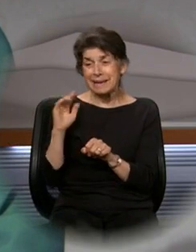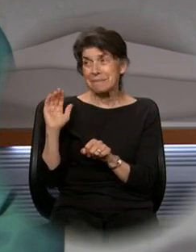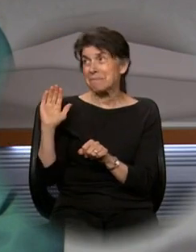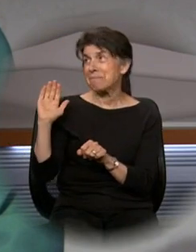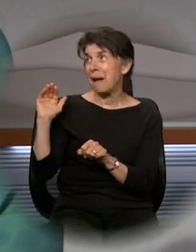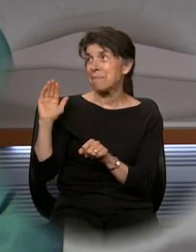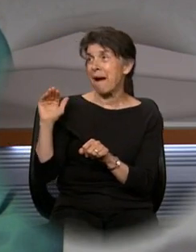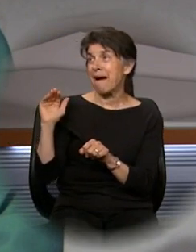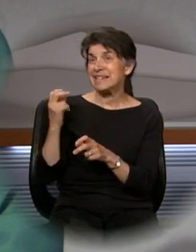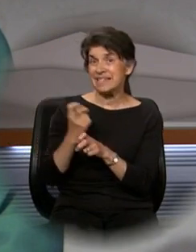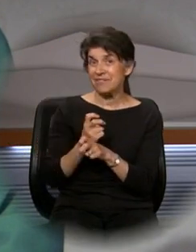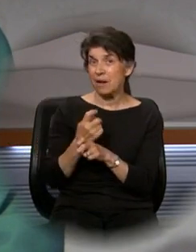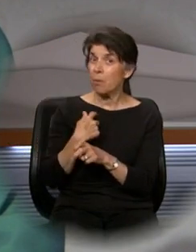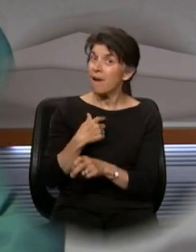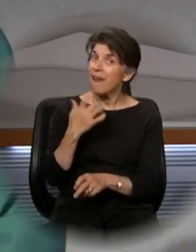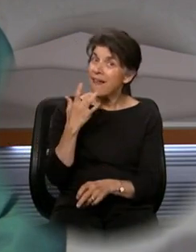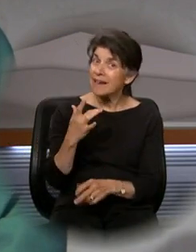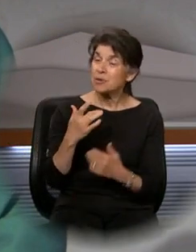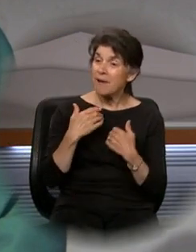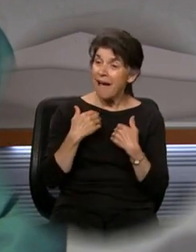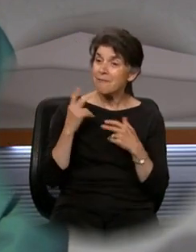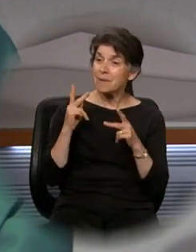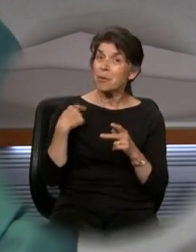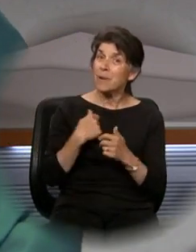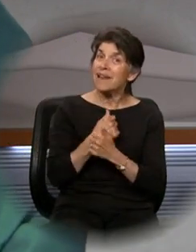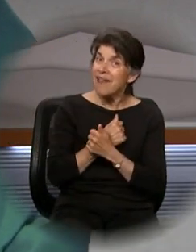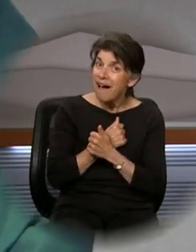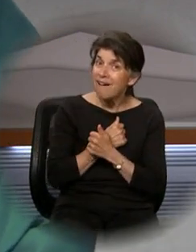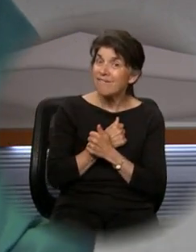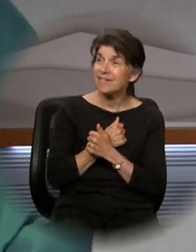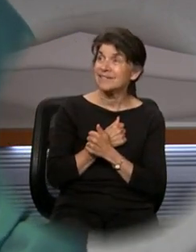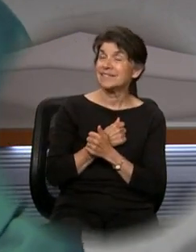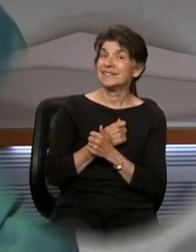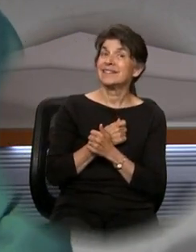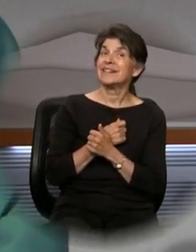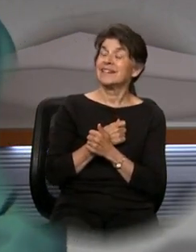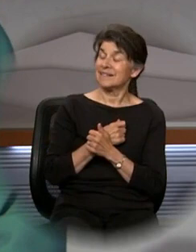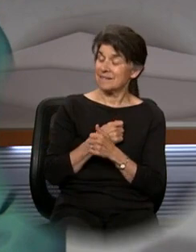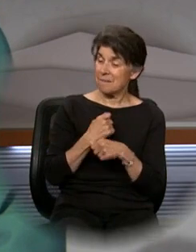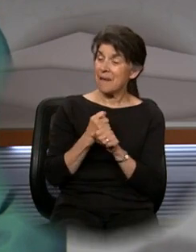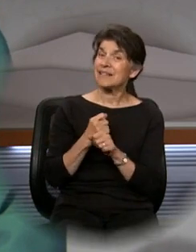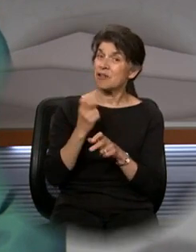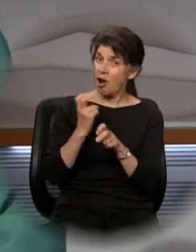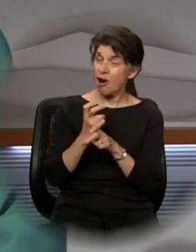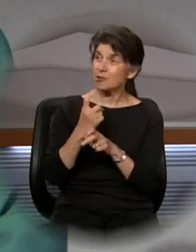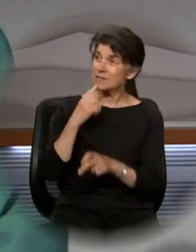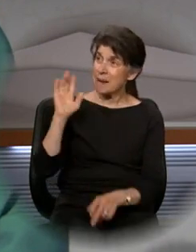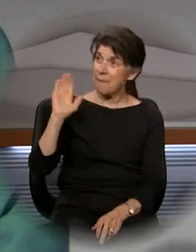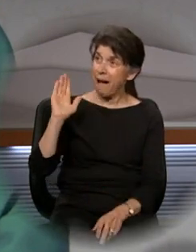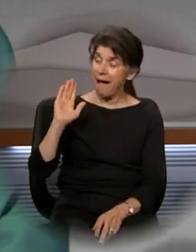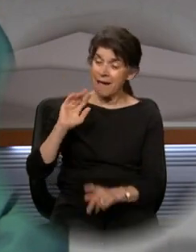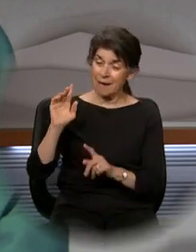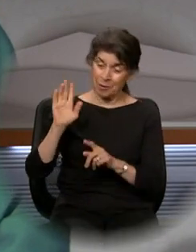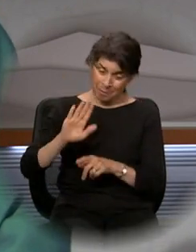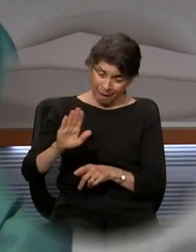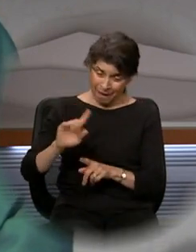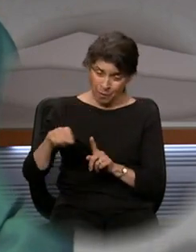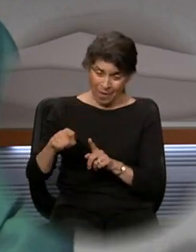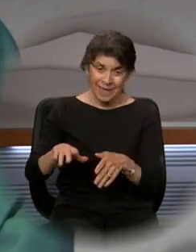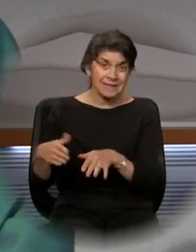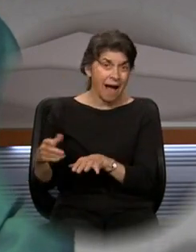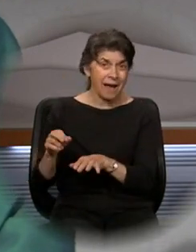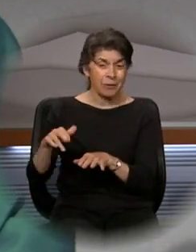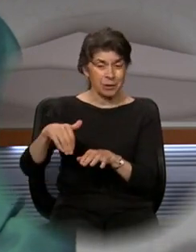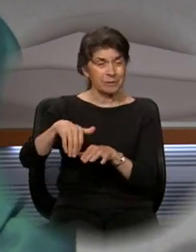How lucky we are that makes saying goodbye to someone we love so difficult when they die or they go